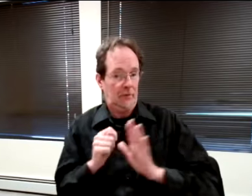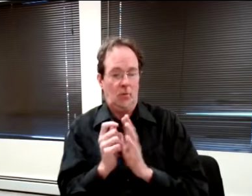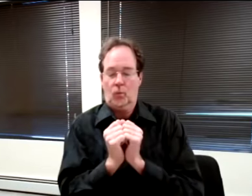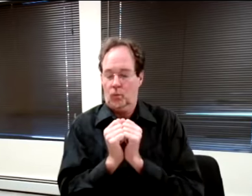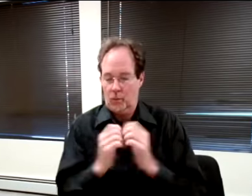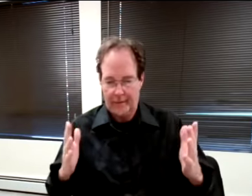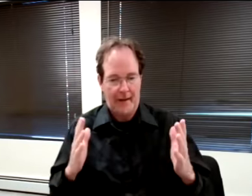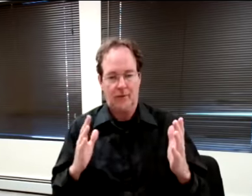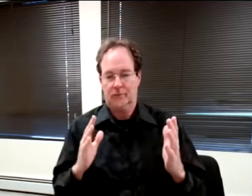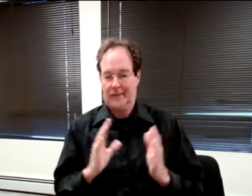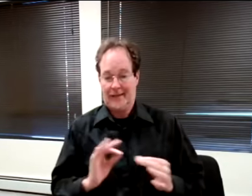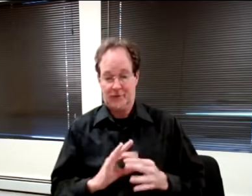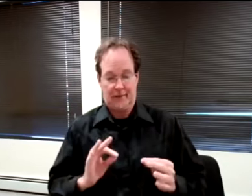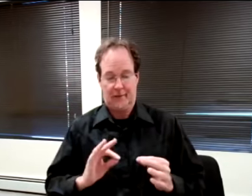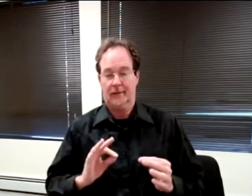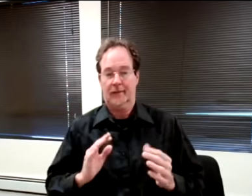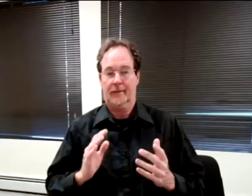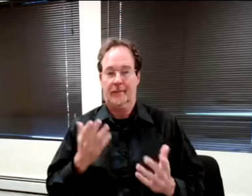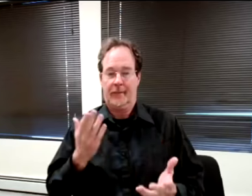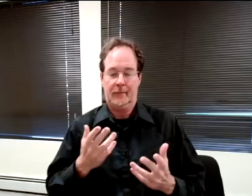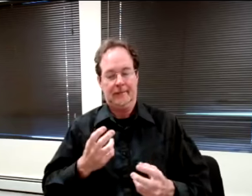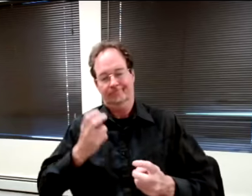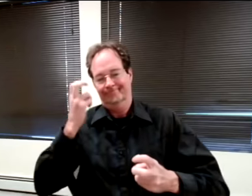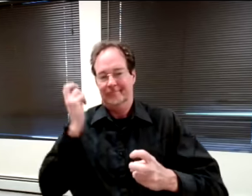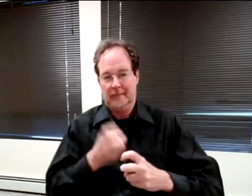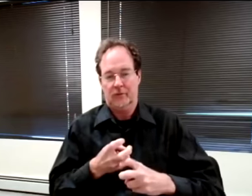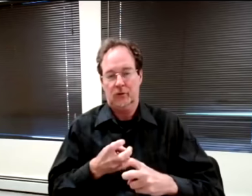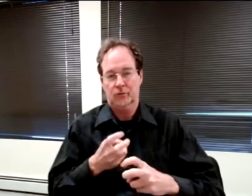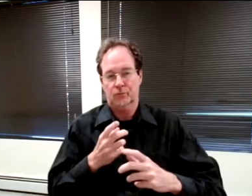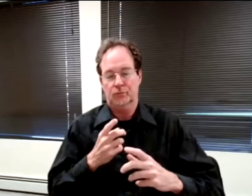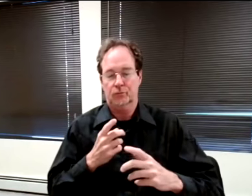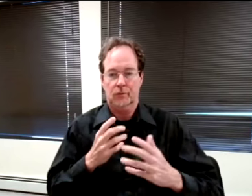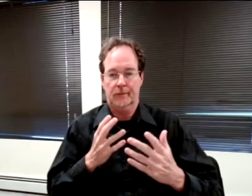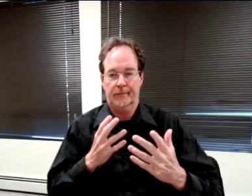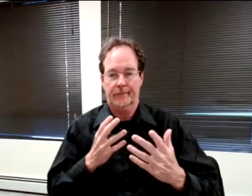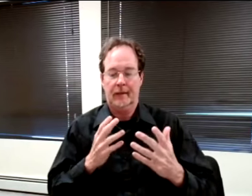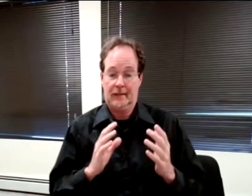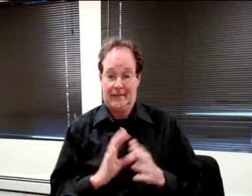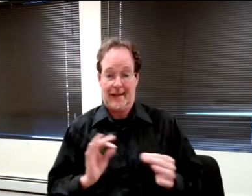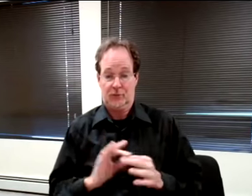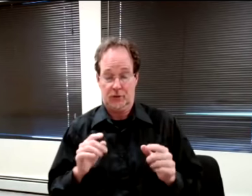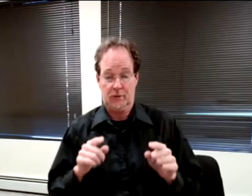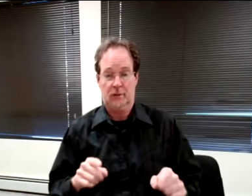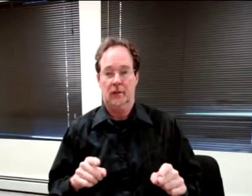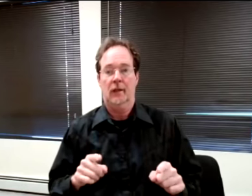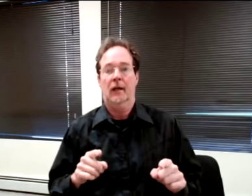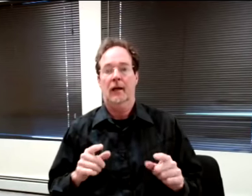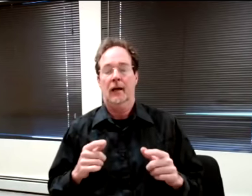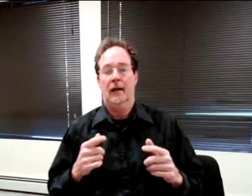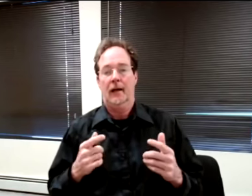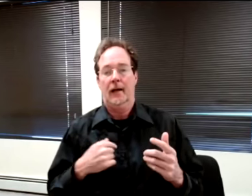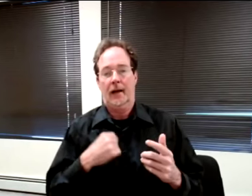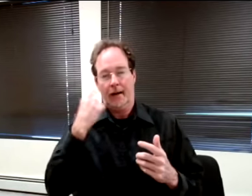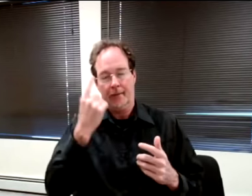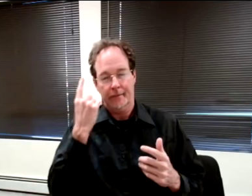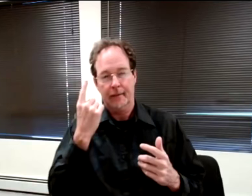might be difficult to caption, I think